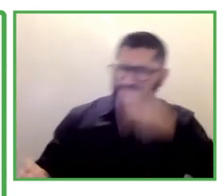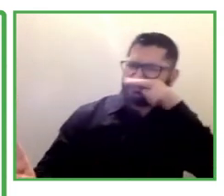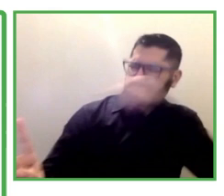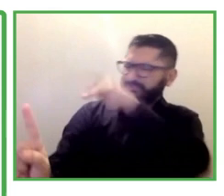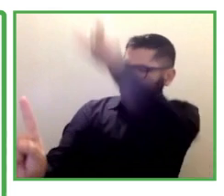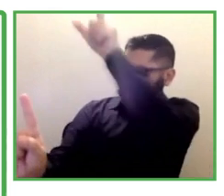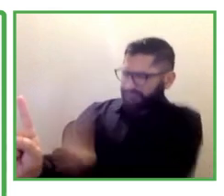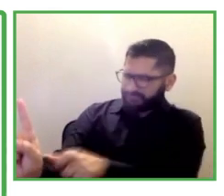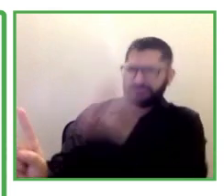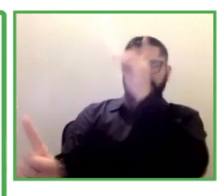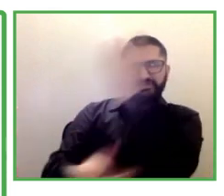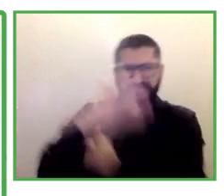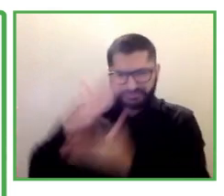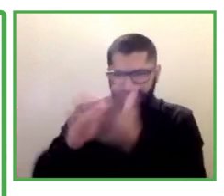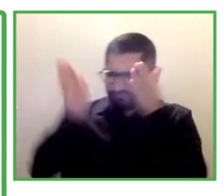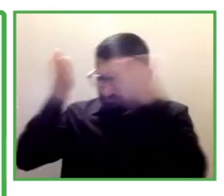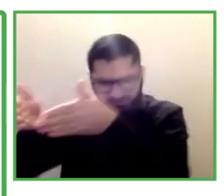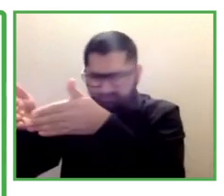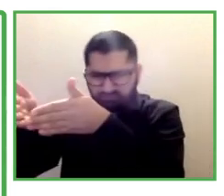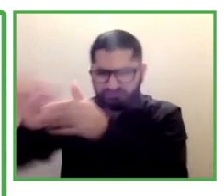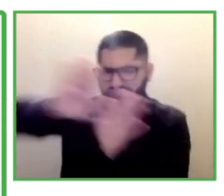We say that you don't just